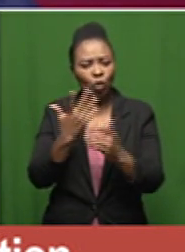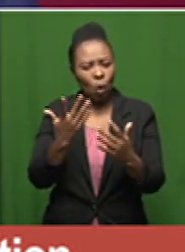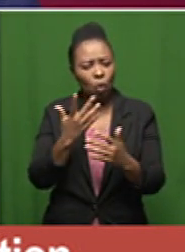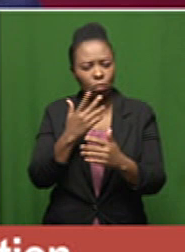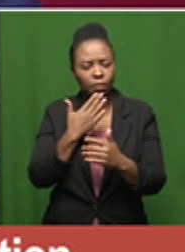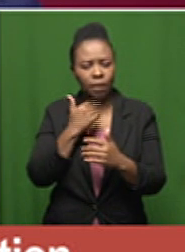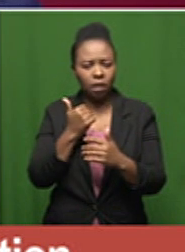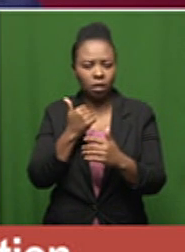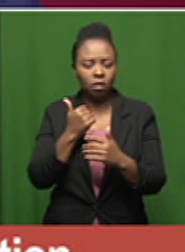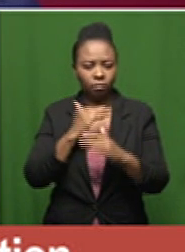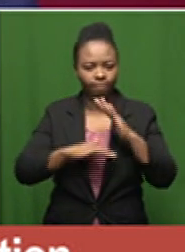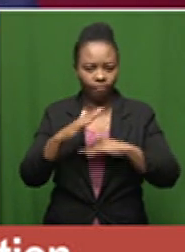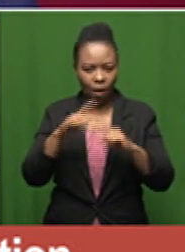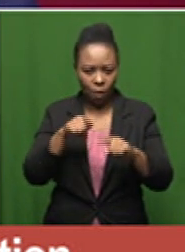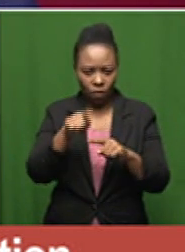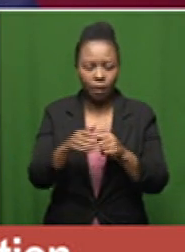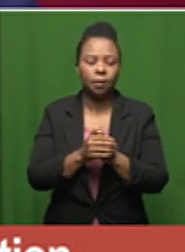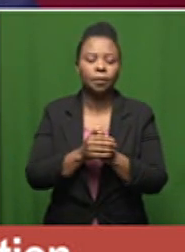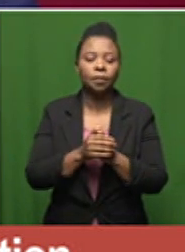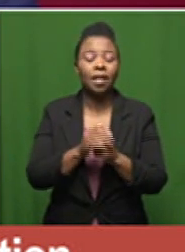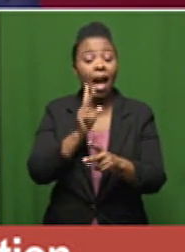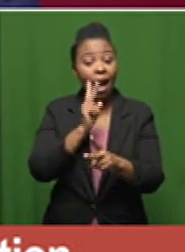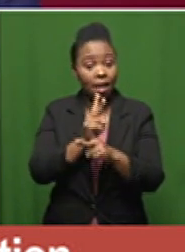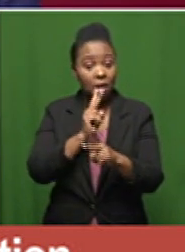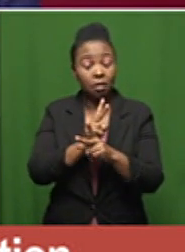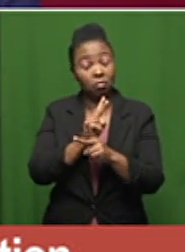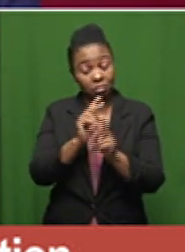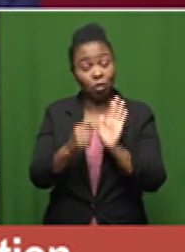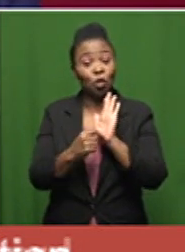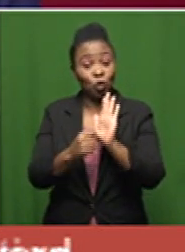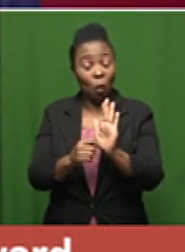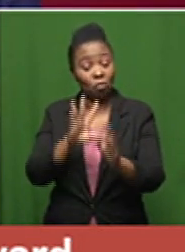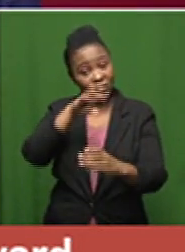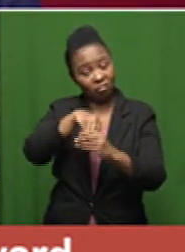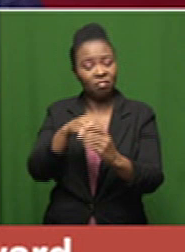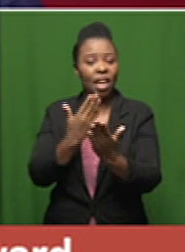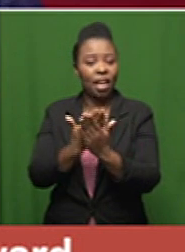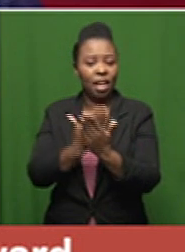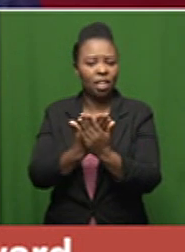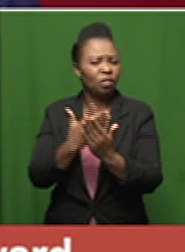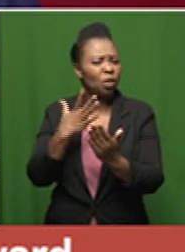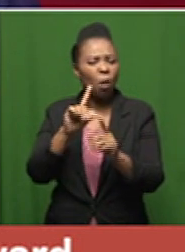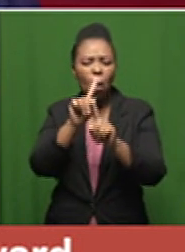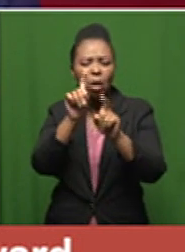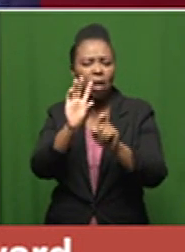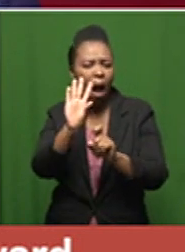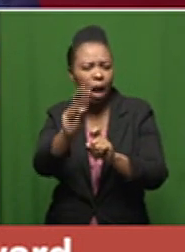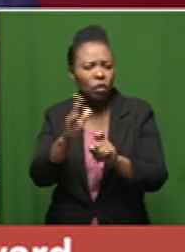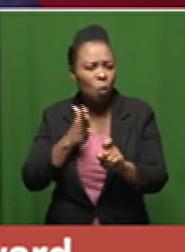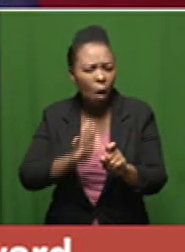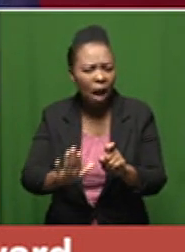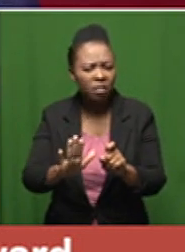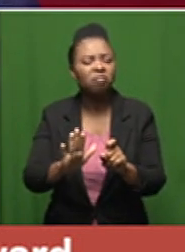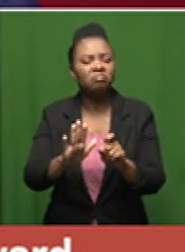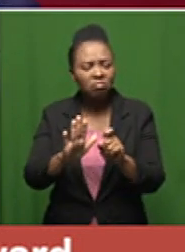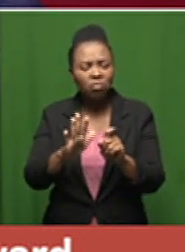mind okay don't forget you can also be part of the show uh if you want to ask our guests some questions or maybe